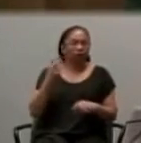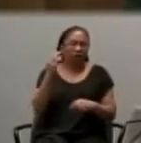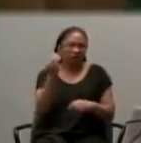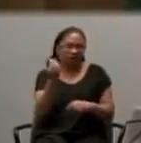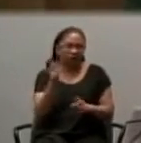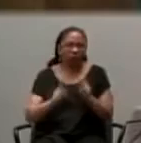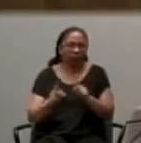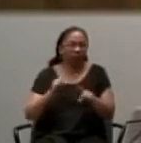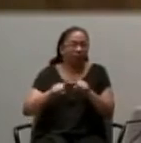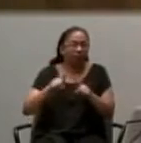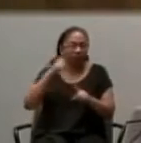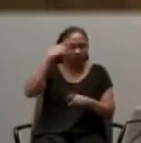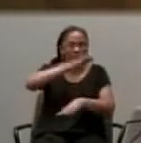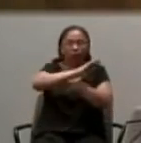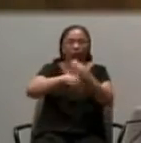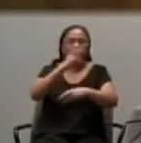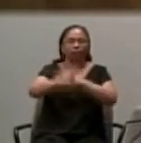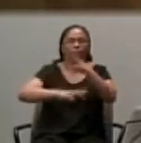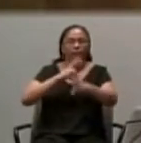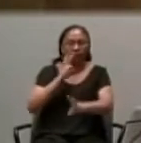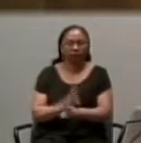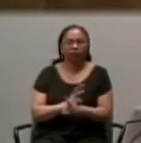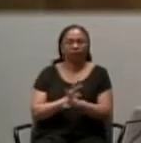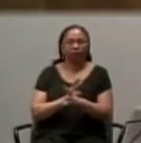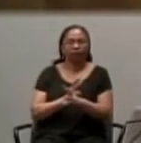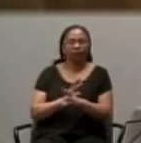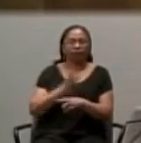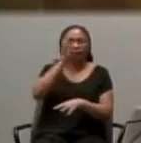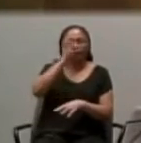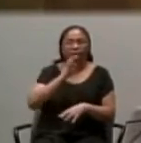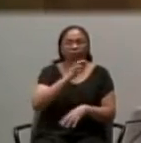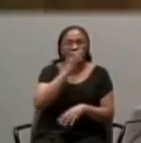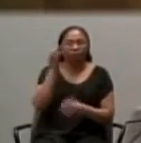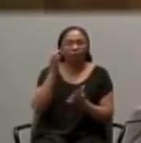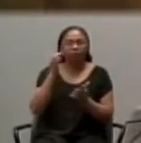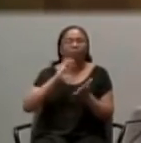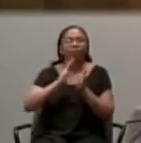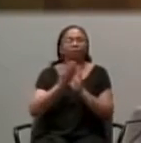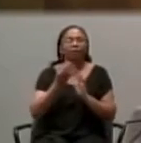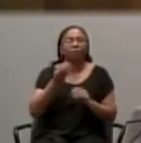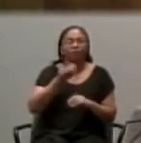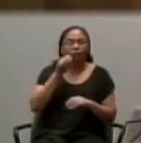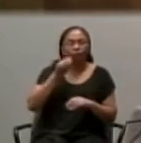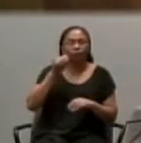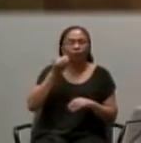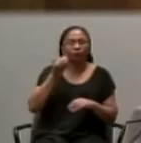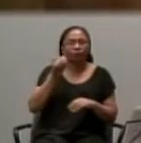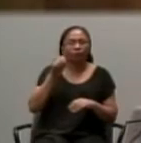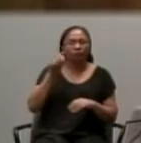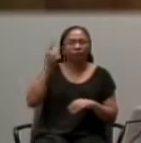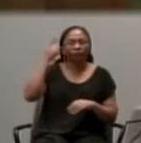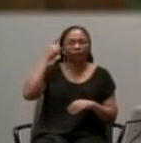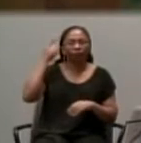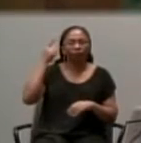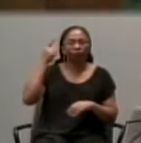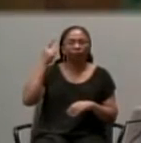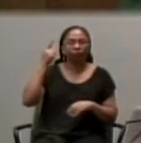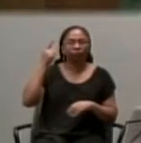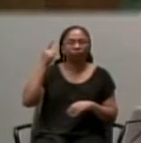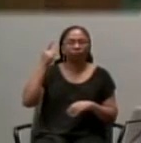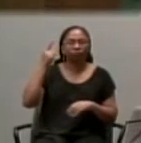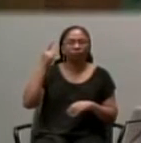For the Eucharist then becomes a meal in which the